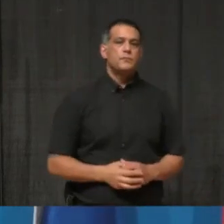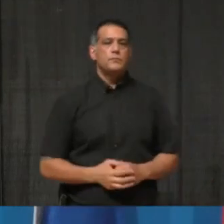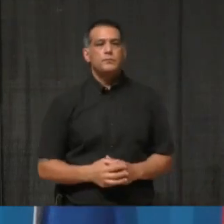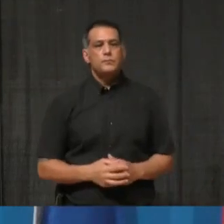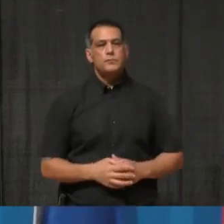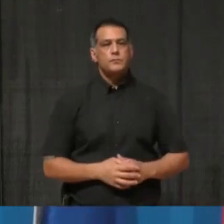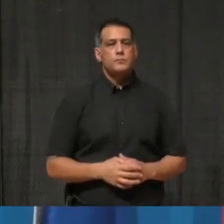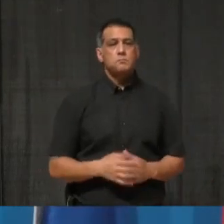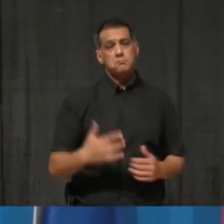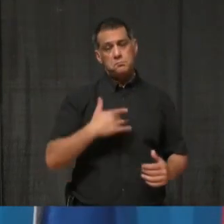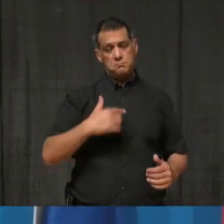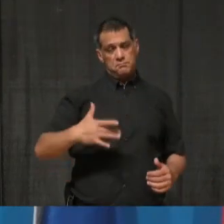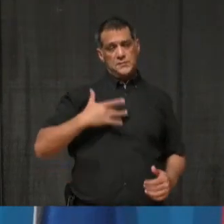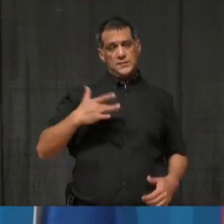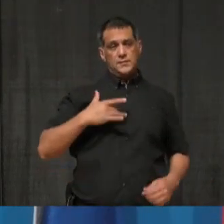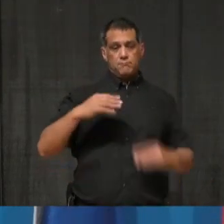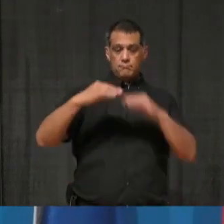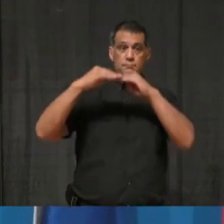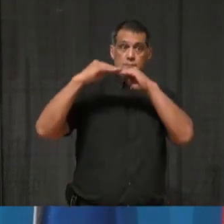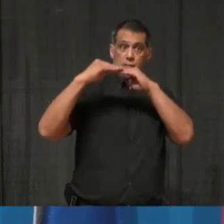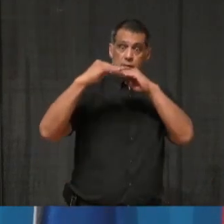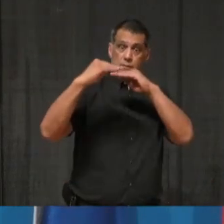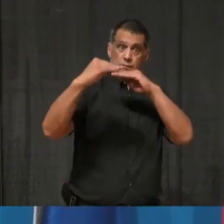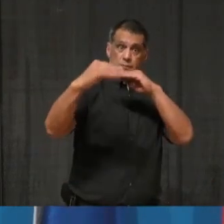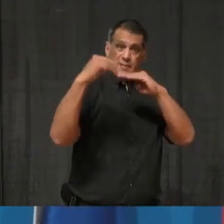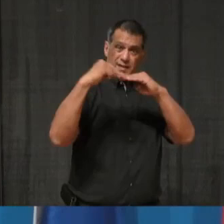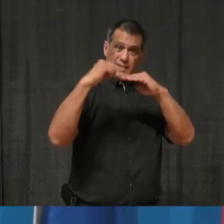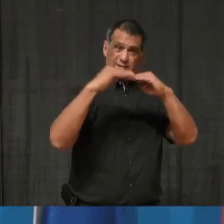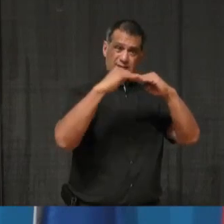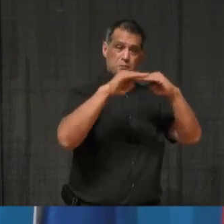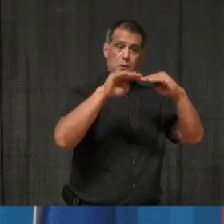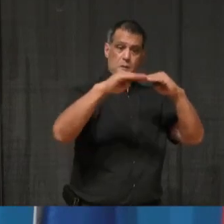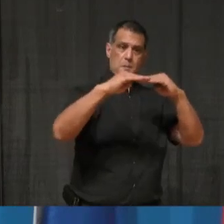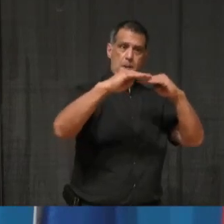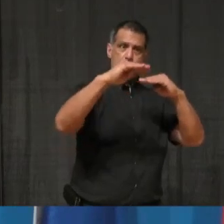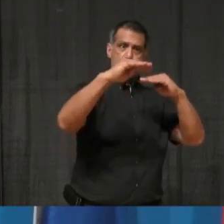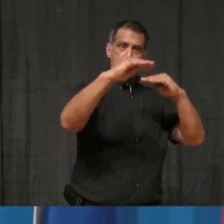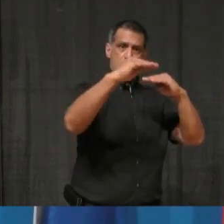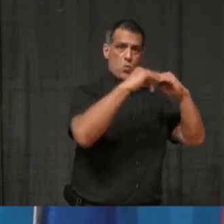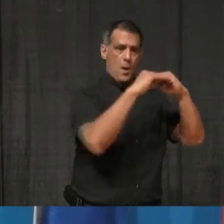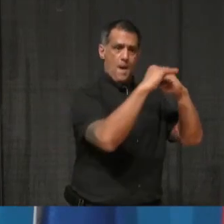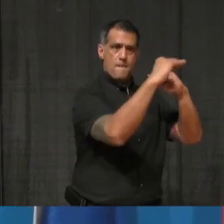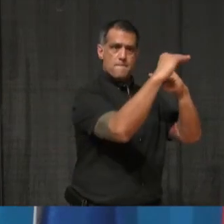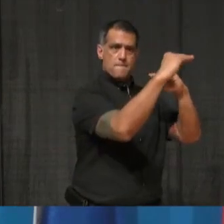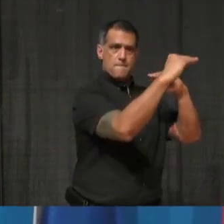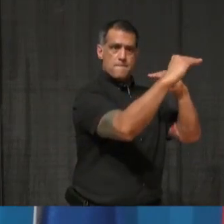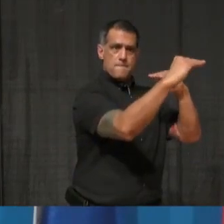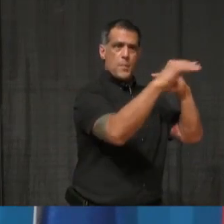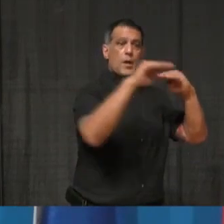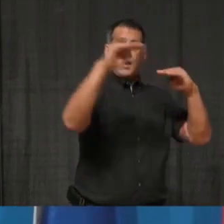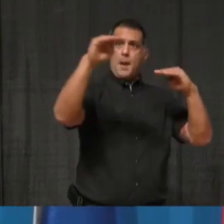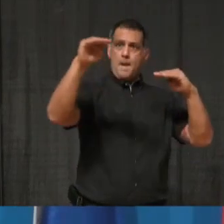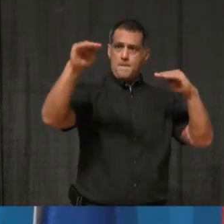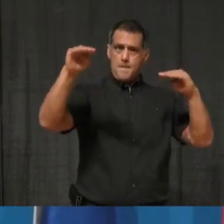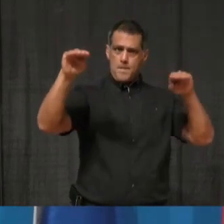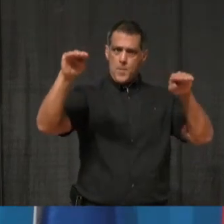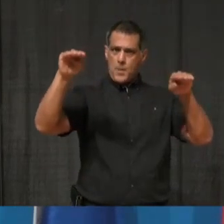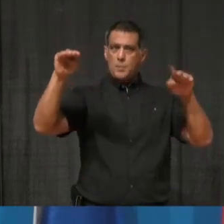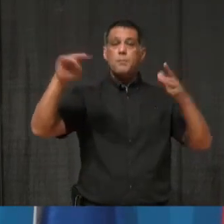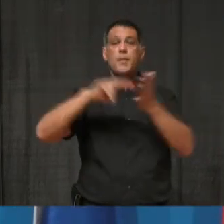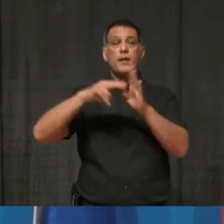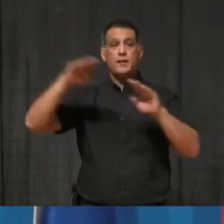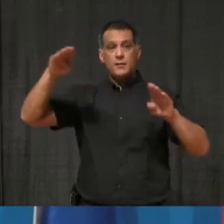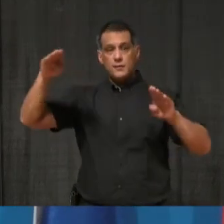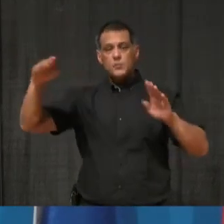really think that our plateau, if anything, demonstrates that the broader measures taken to curtail contacts in the community have succeeded at